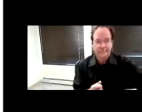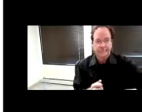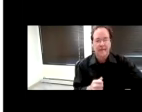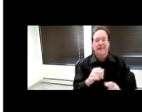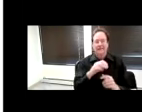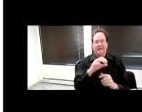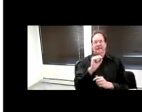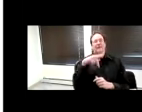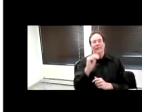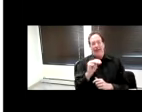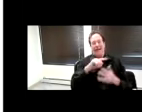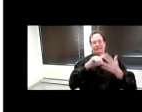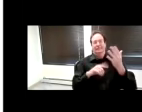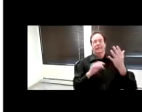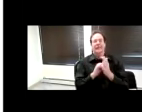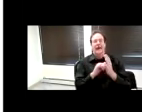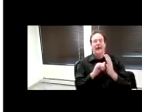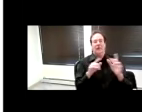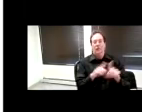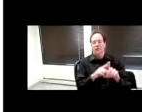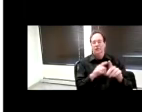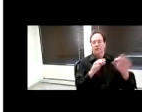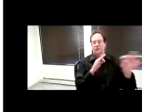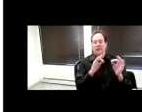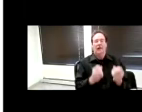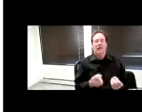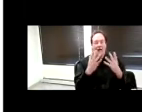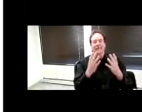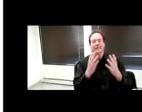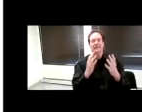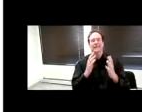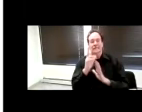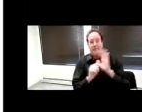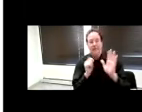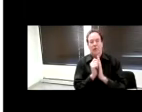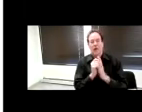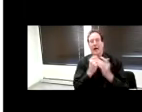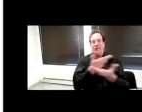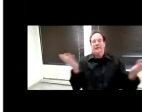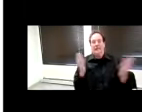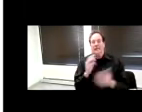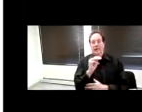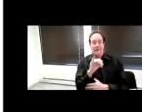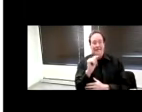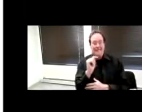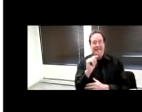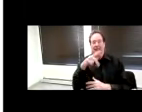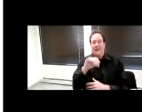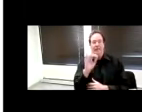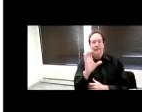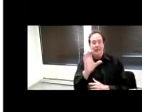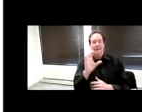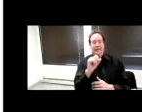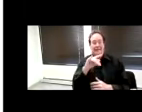think that also speaks to the fact that a lot of the video that is out there on MIT public sites is already